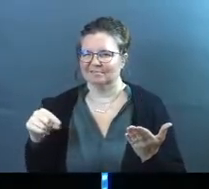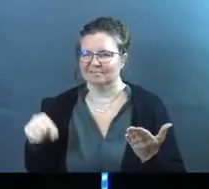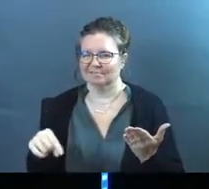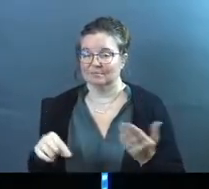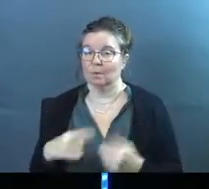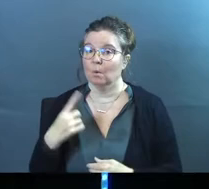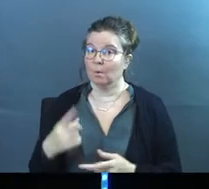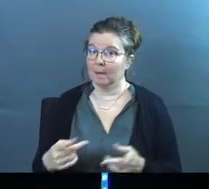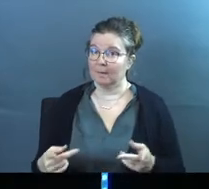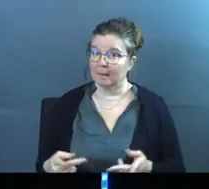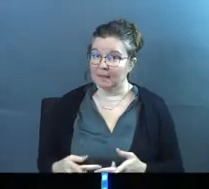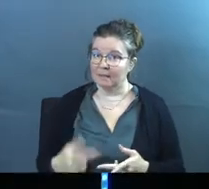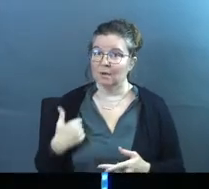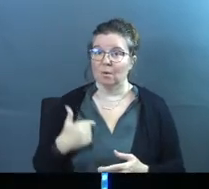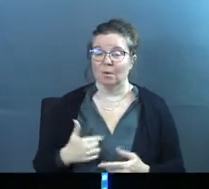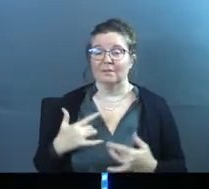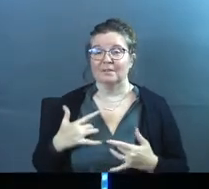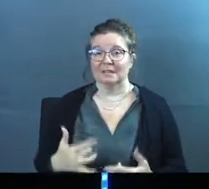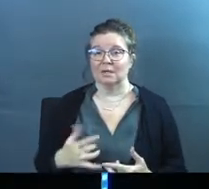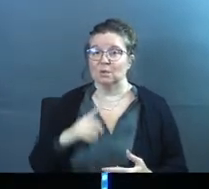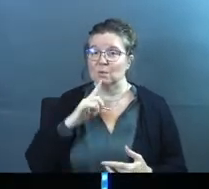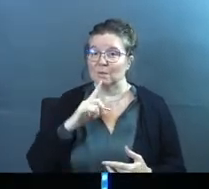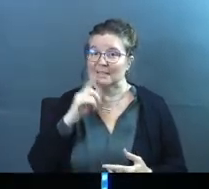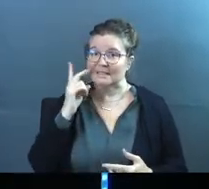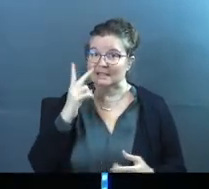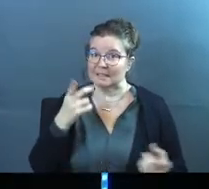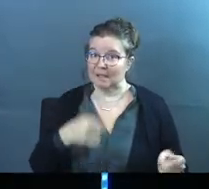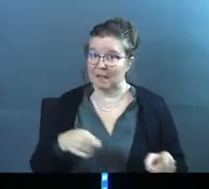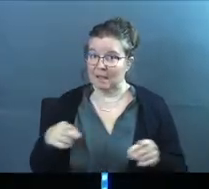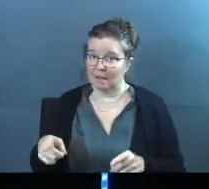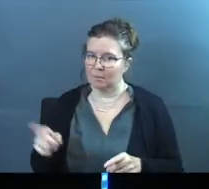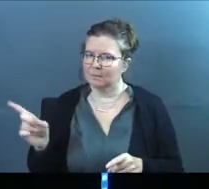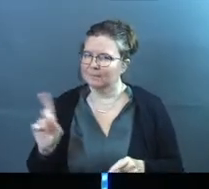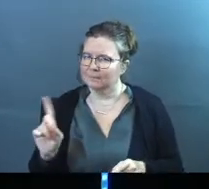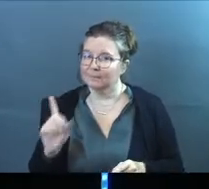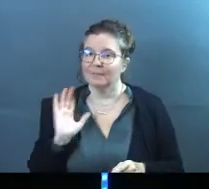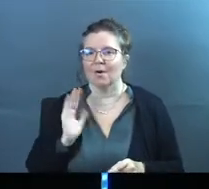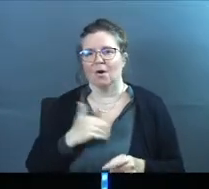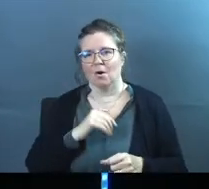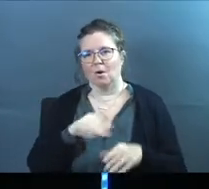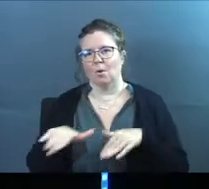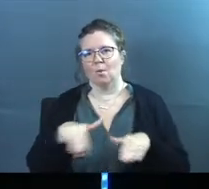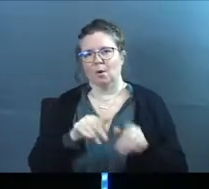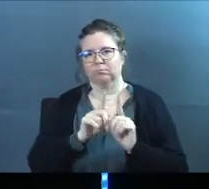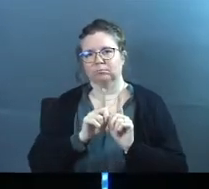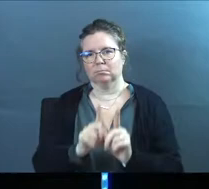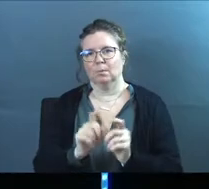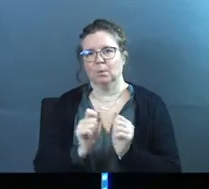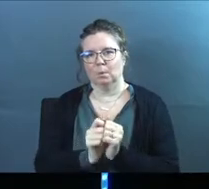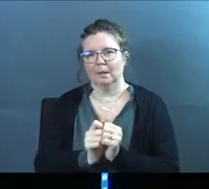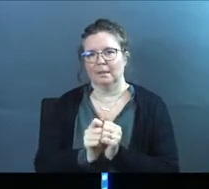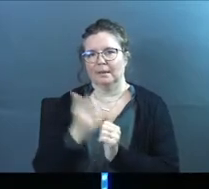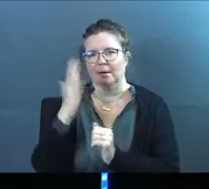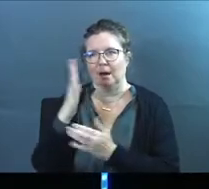One place that we have a tendency to really see this happen is in our walk with God.